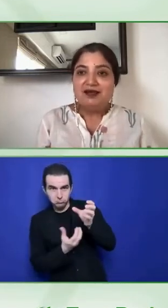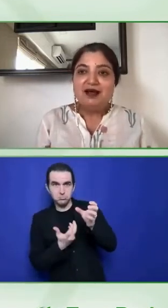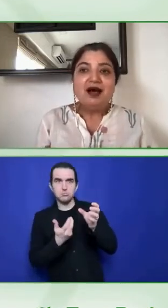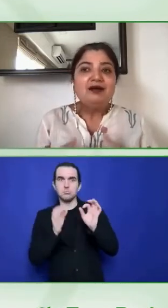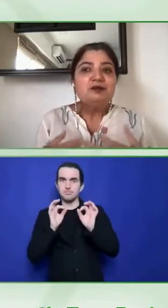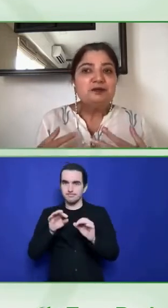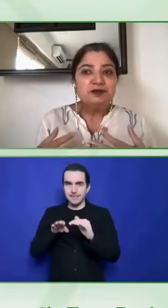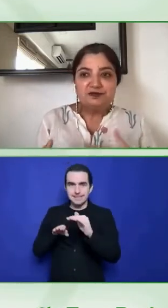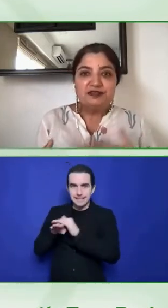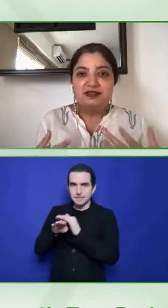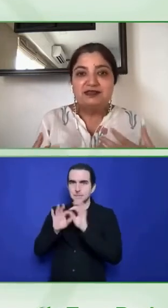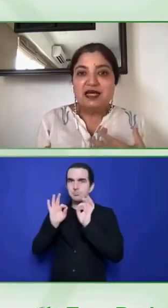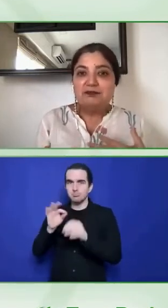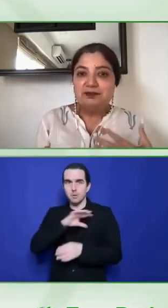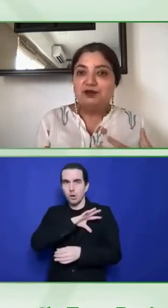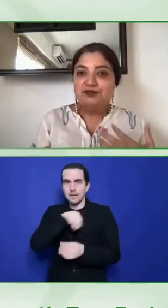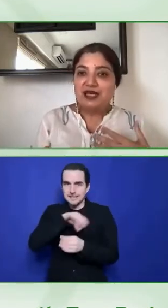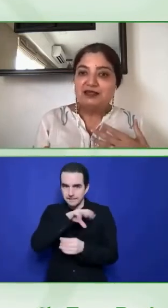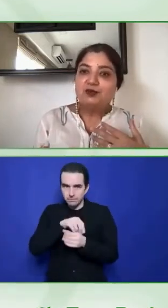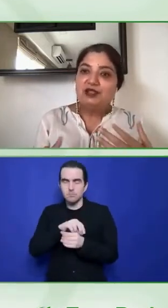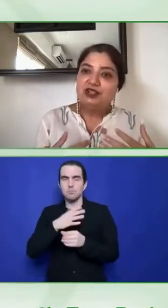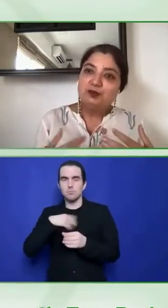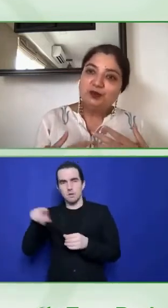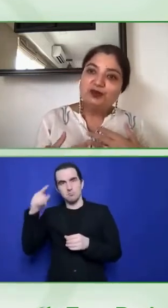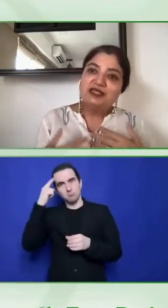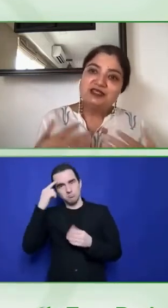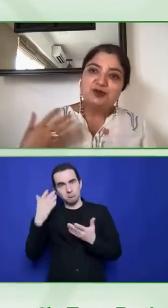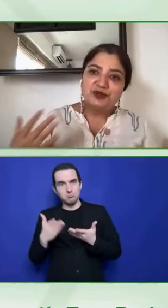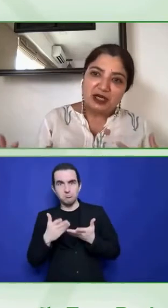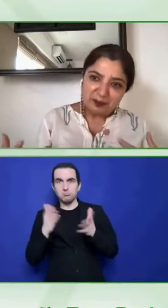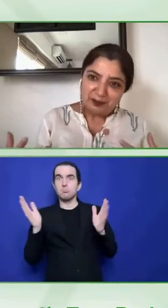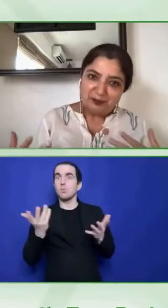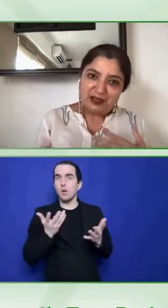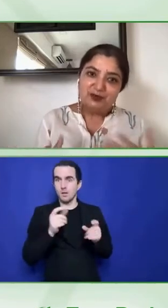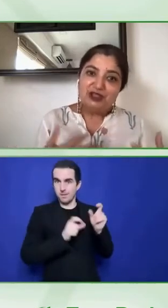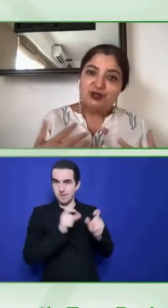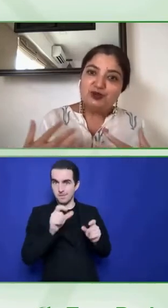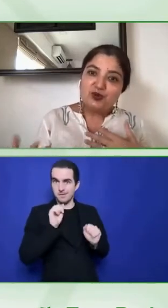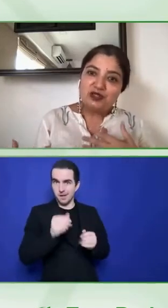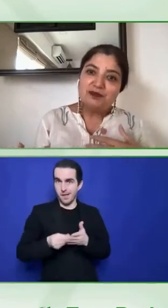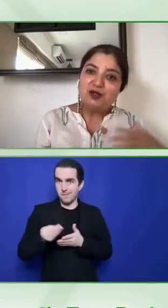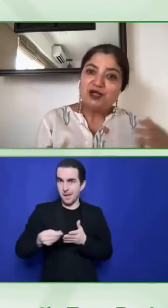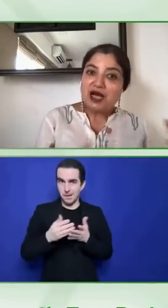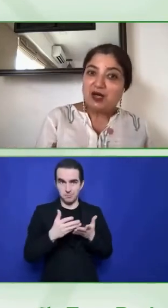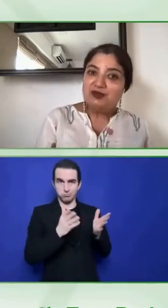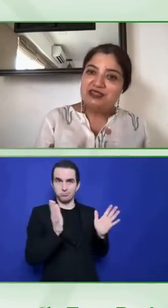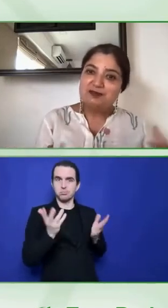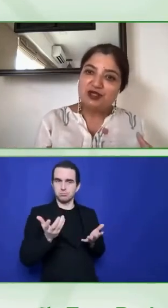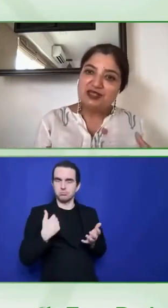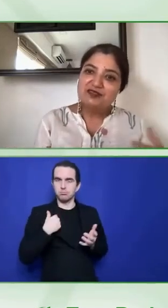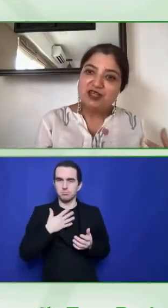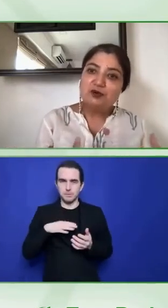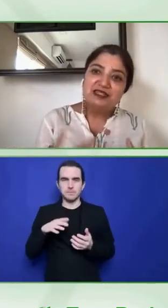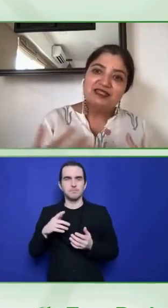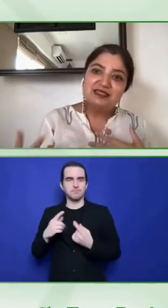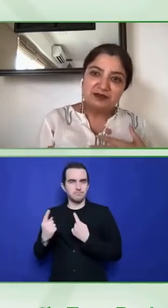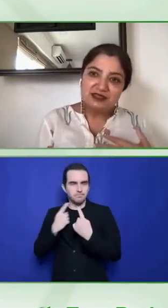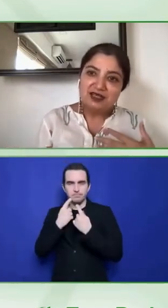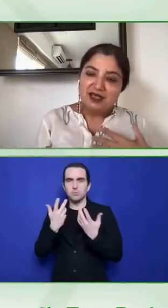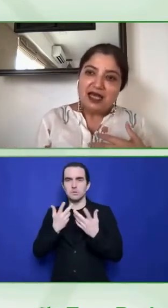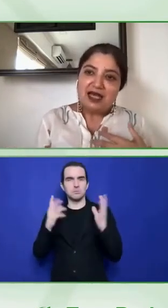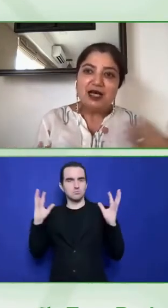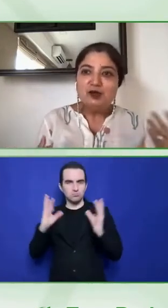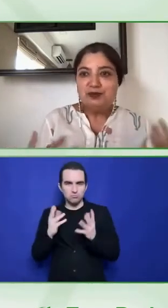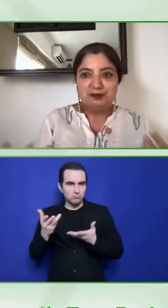in them, are a perfect example of that. And we need to blow that story up. And we need to talk about how these products have now been